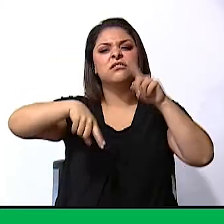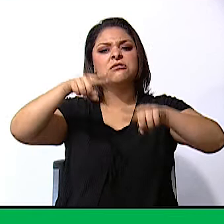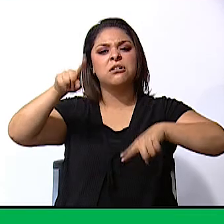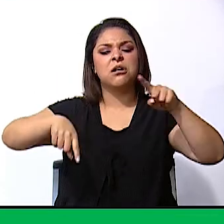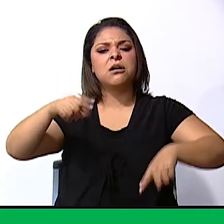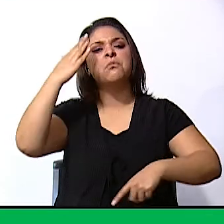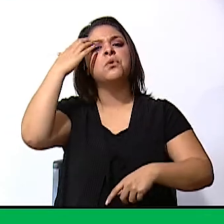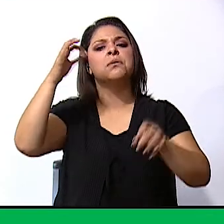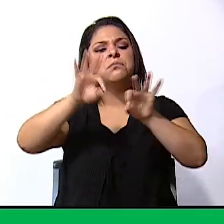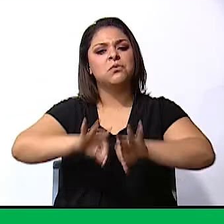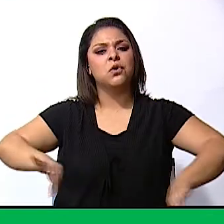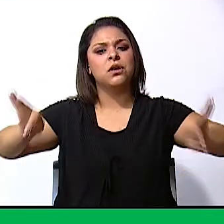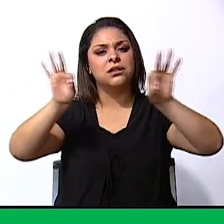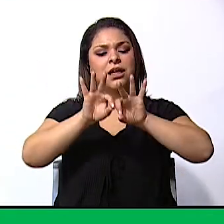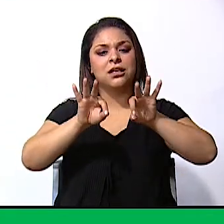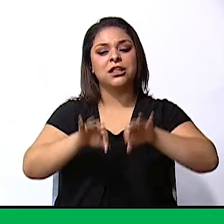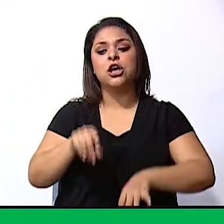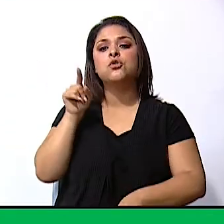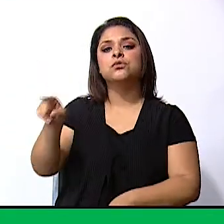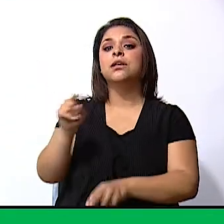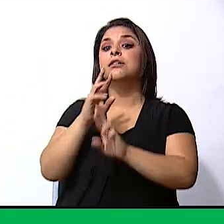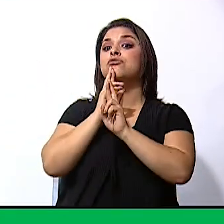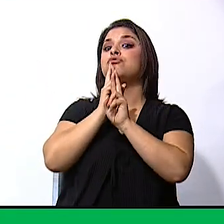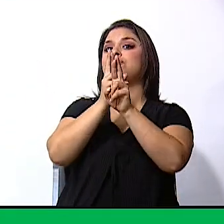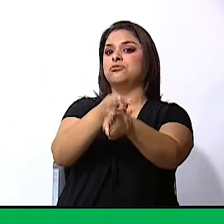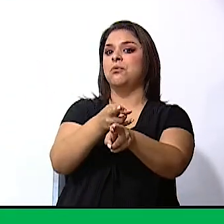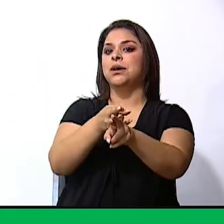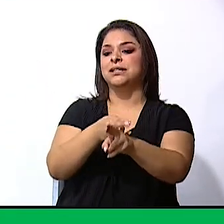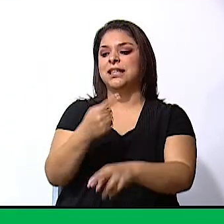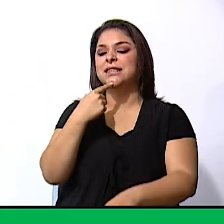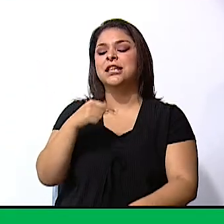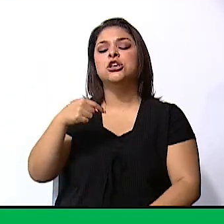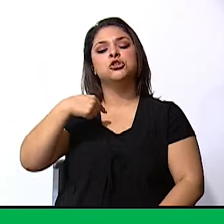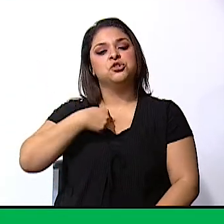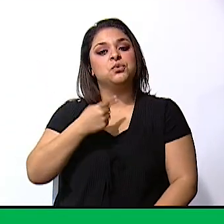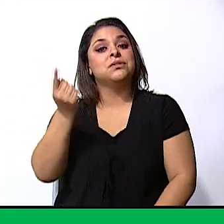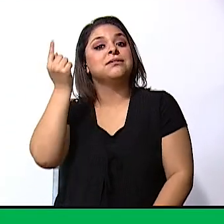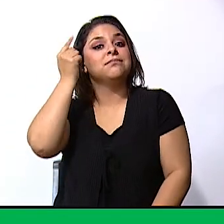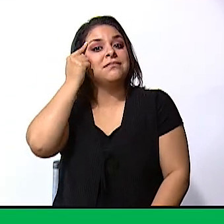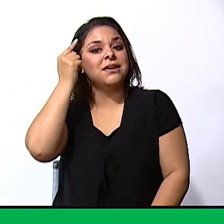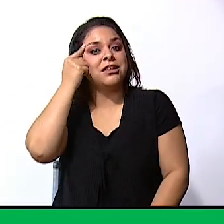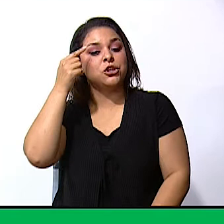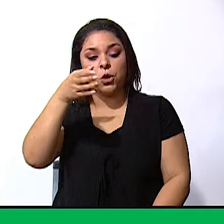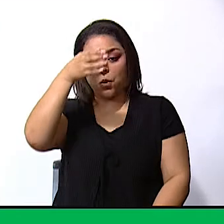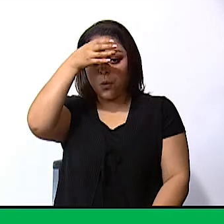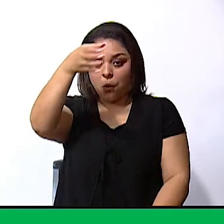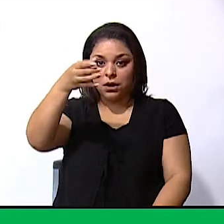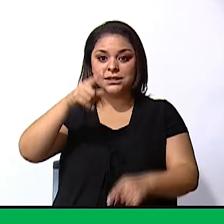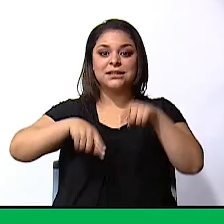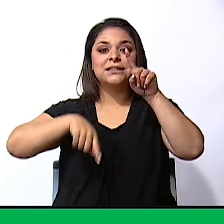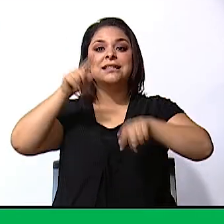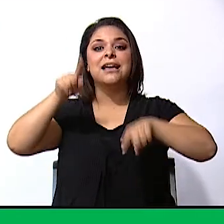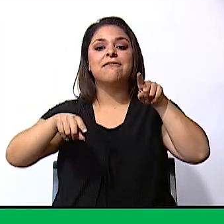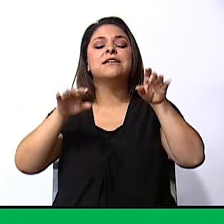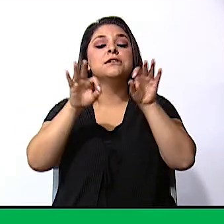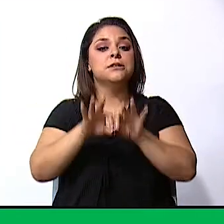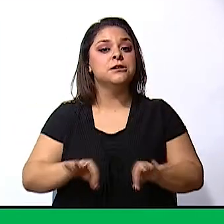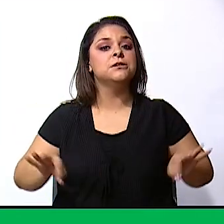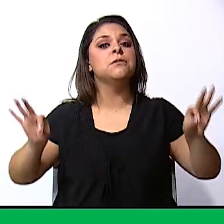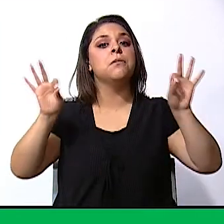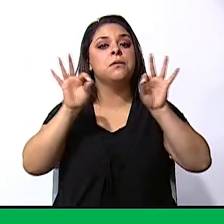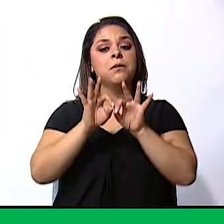and you have to answer i think cultural diversity is important